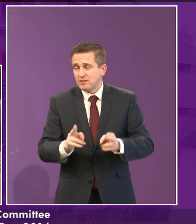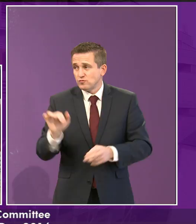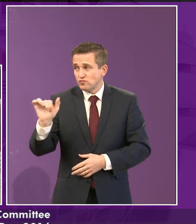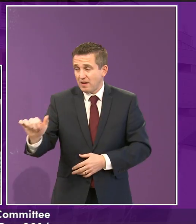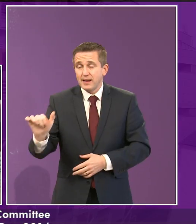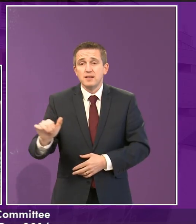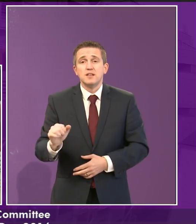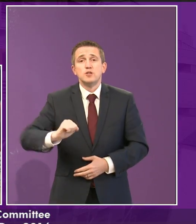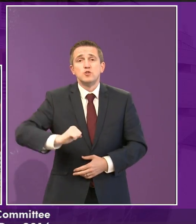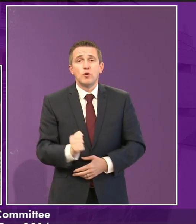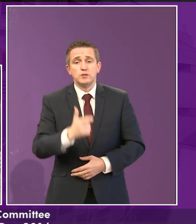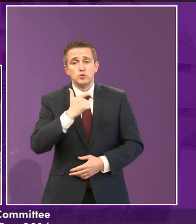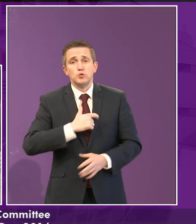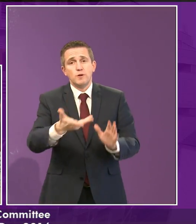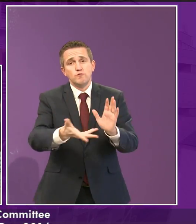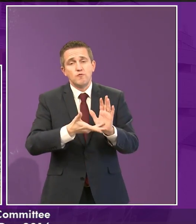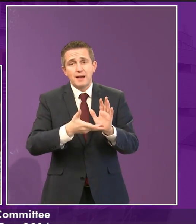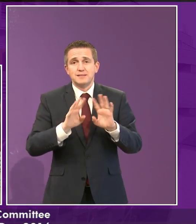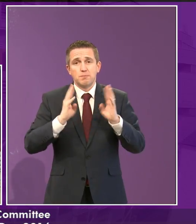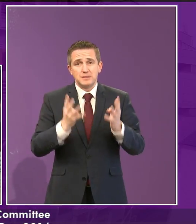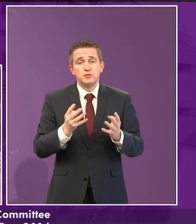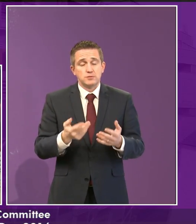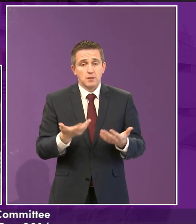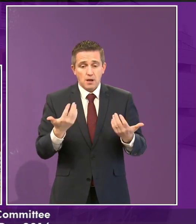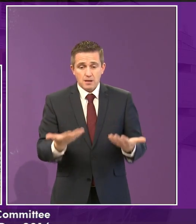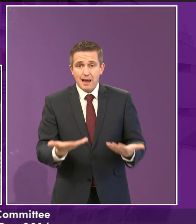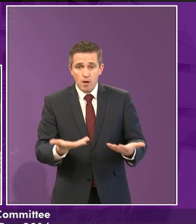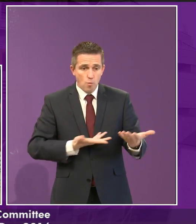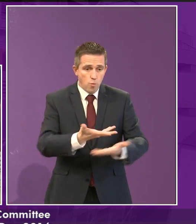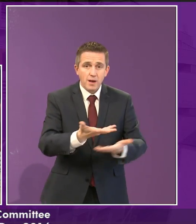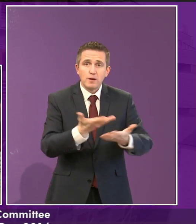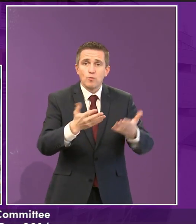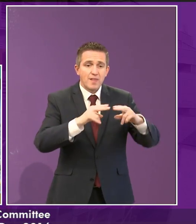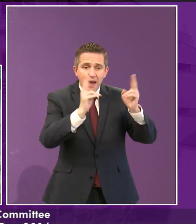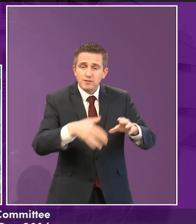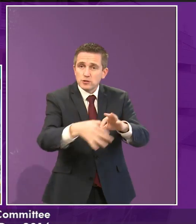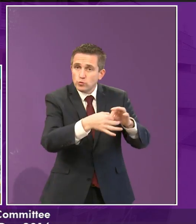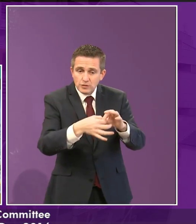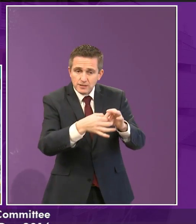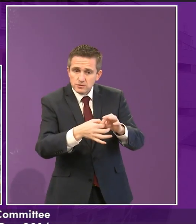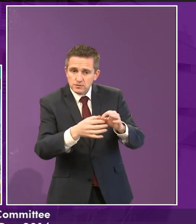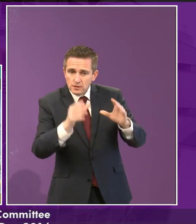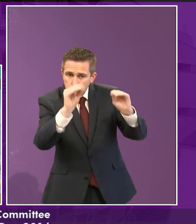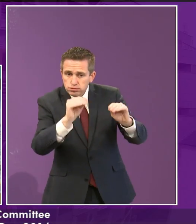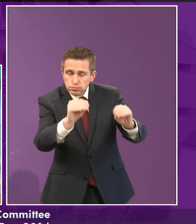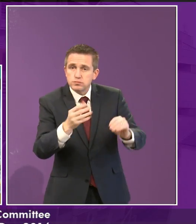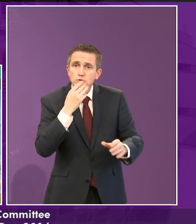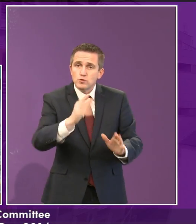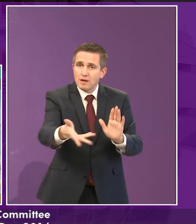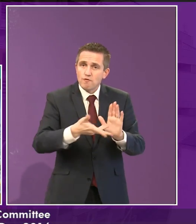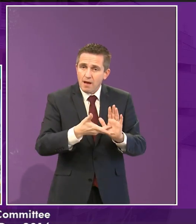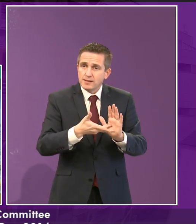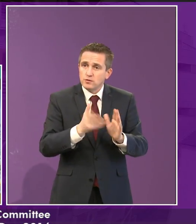Scottish Human Rights Commission in Scotland are working with some tenants' associations to, to make sure that they use their rights to get an adequate